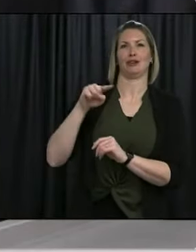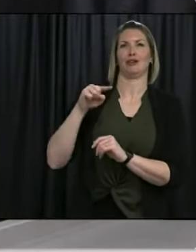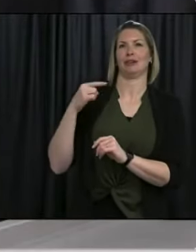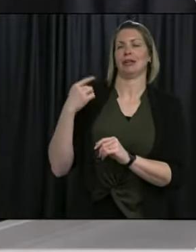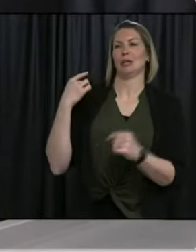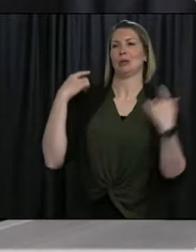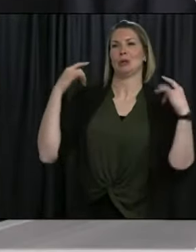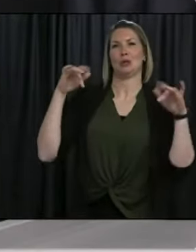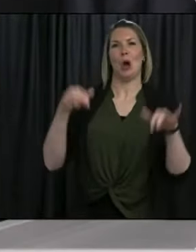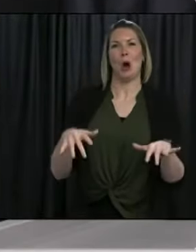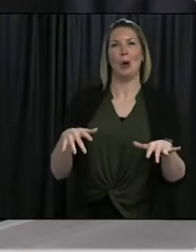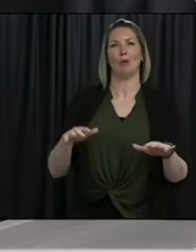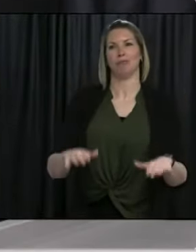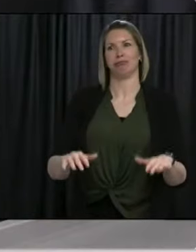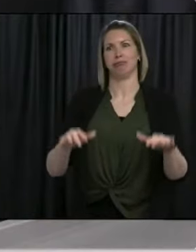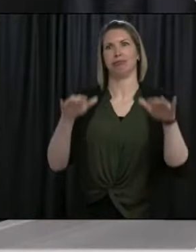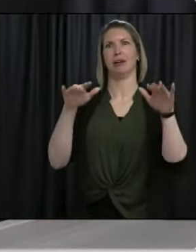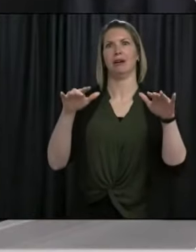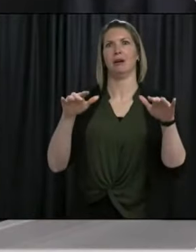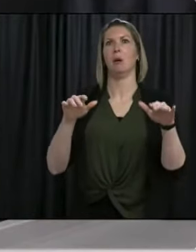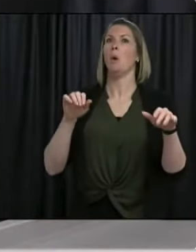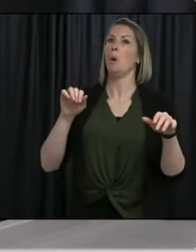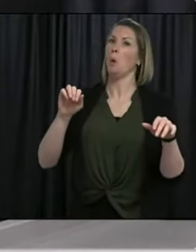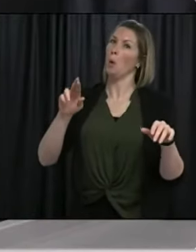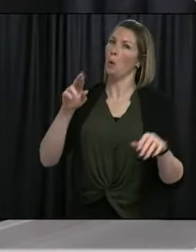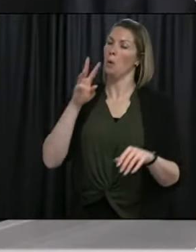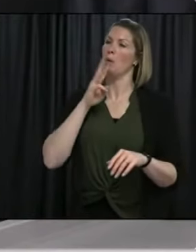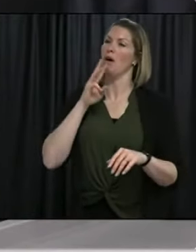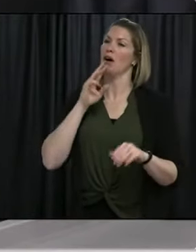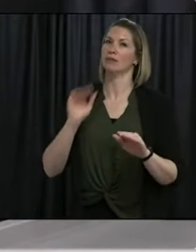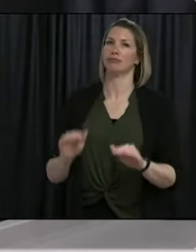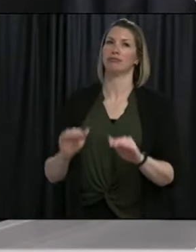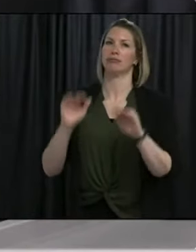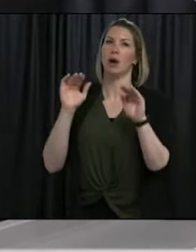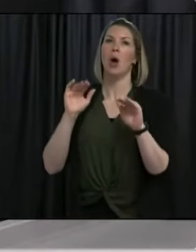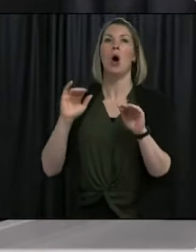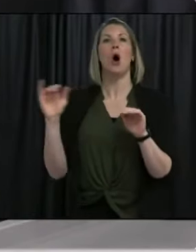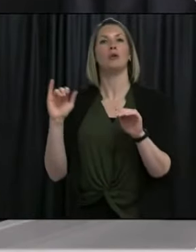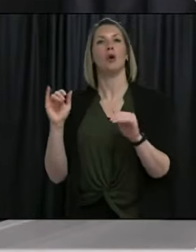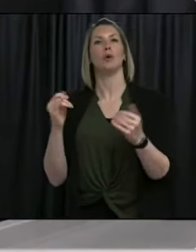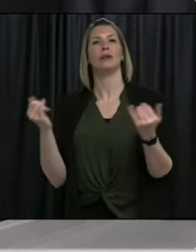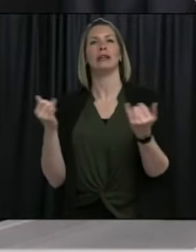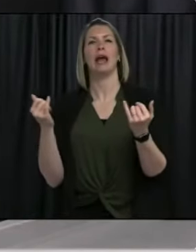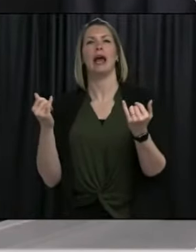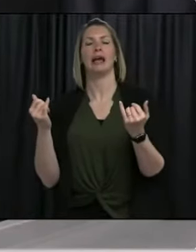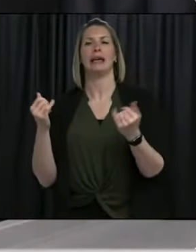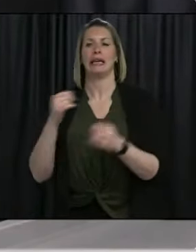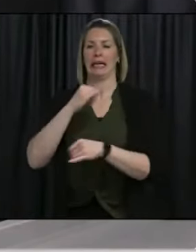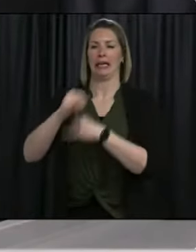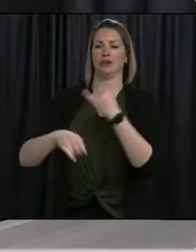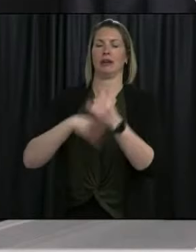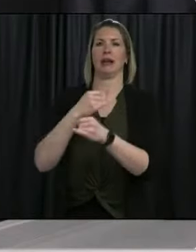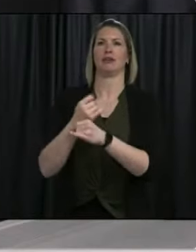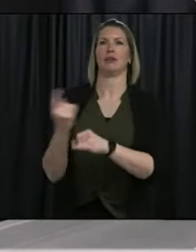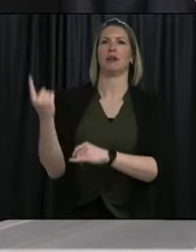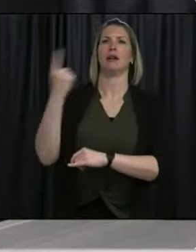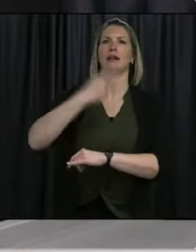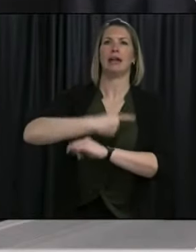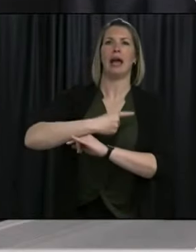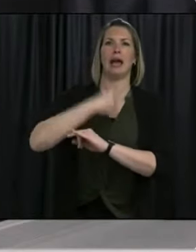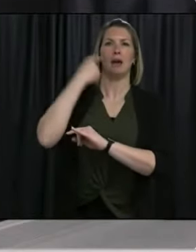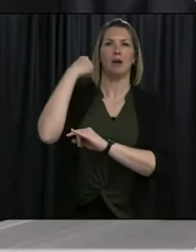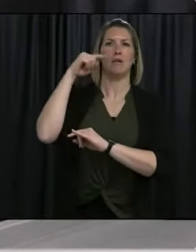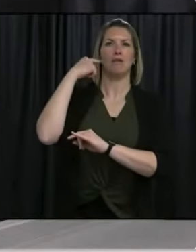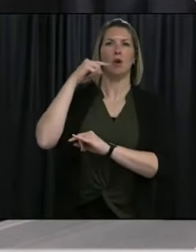unusual. The other event I'd like to mark is it's International Day of the Midwife. We have seen great success in